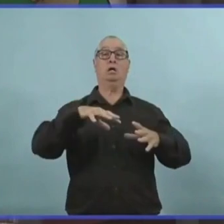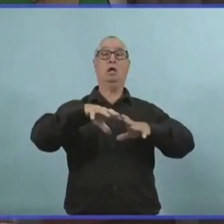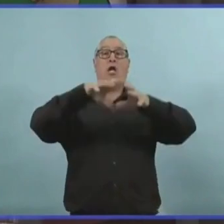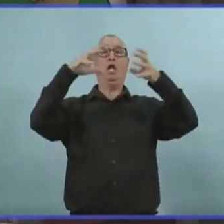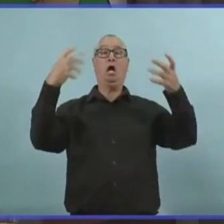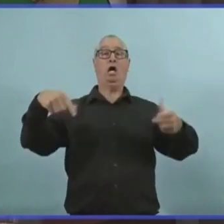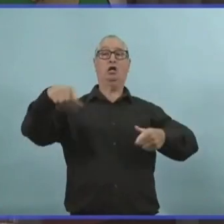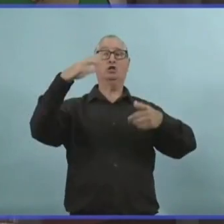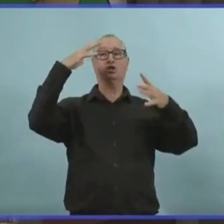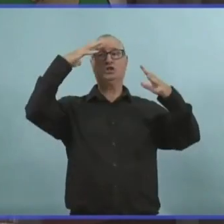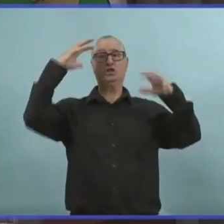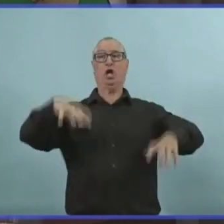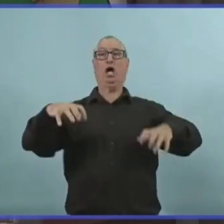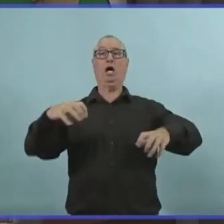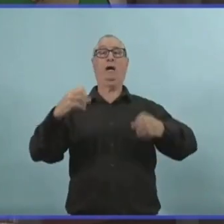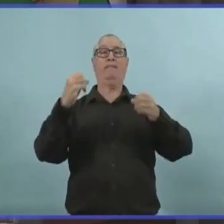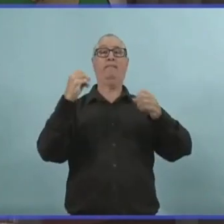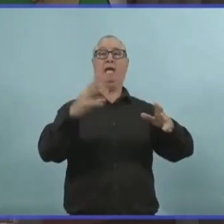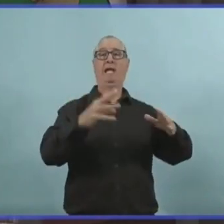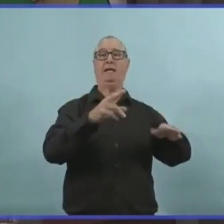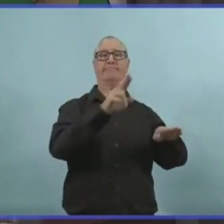And I do apologize for the misunderstanding I caused.